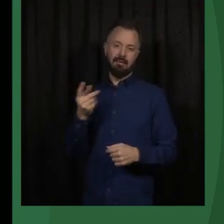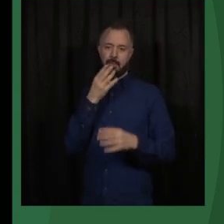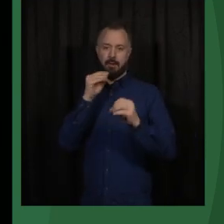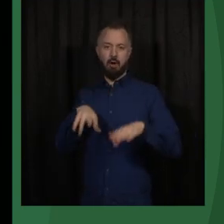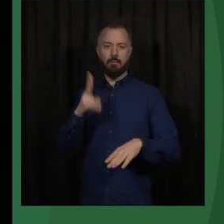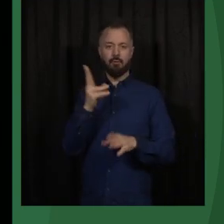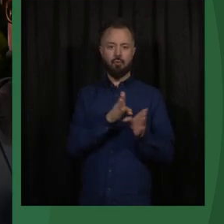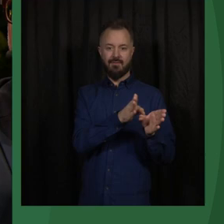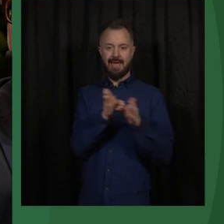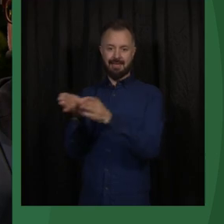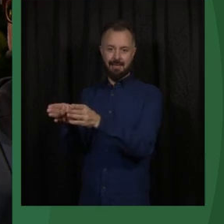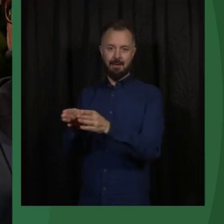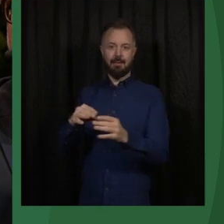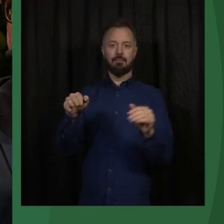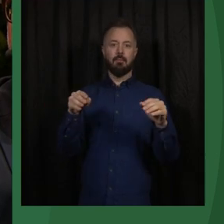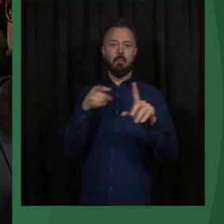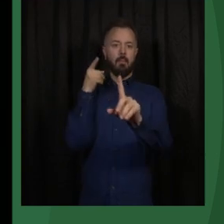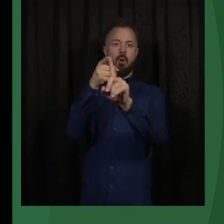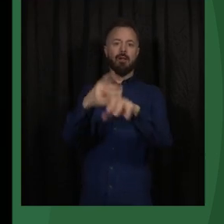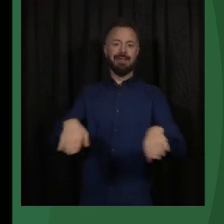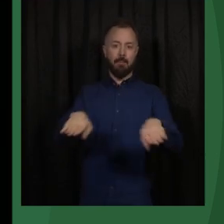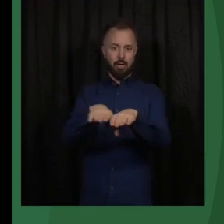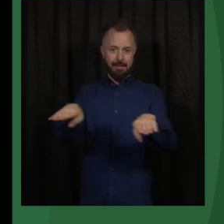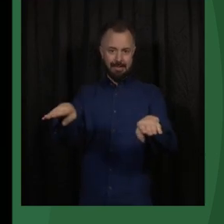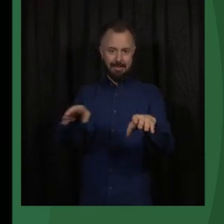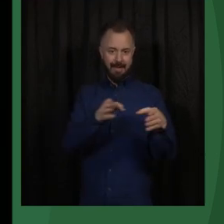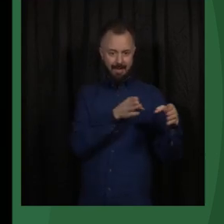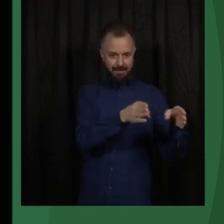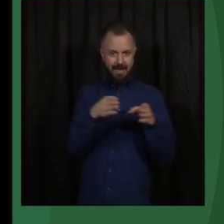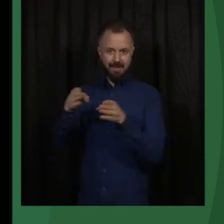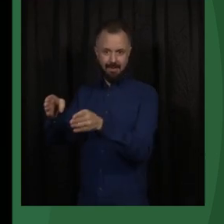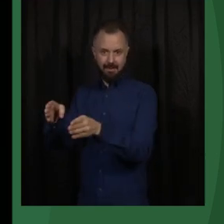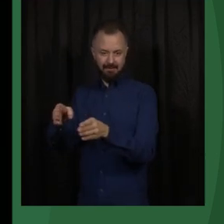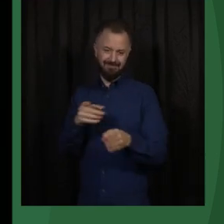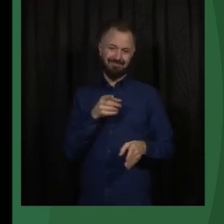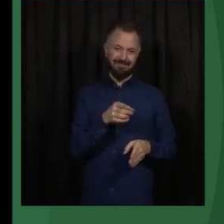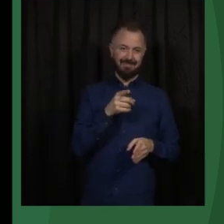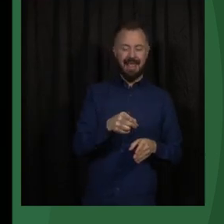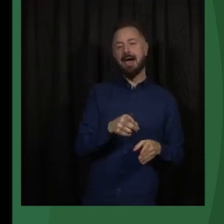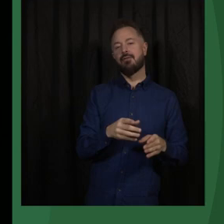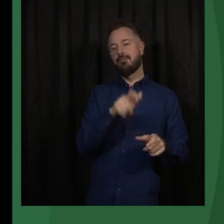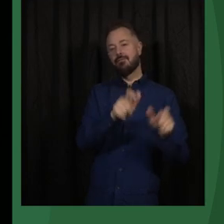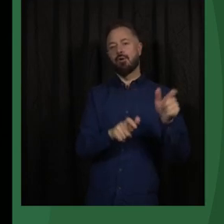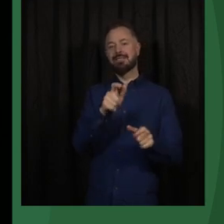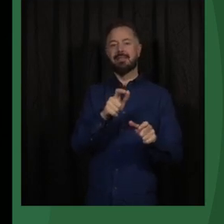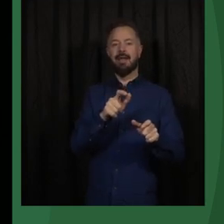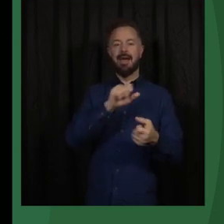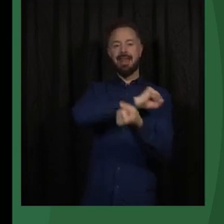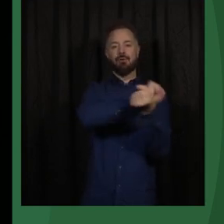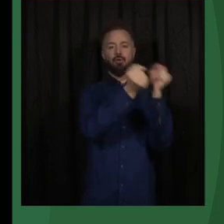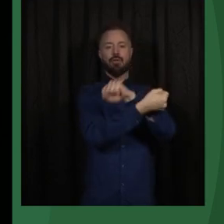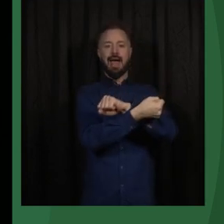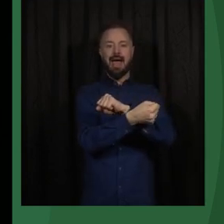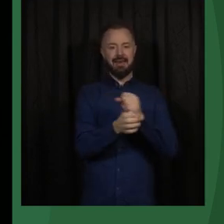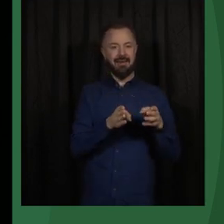paths to democracy. And one of them is the people's kind of almost revolutionary path. Some of the